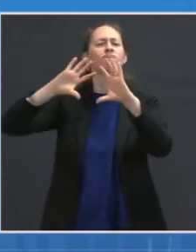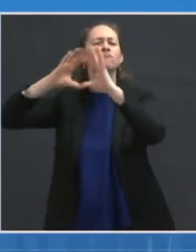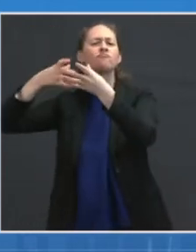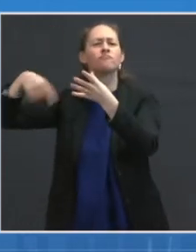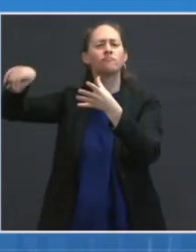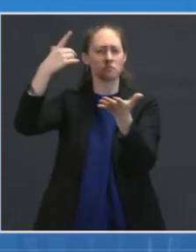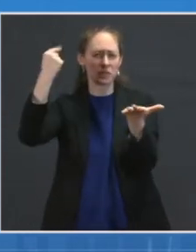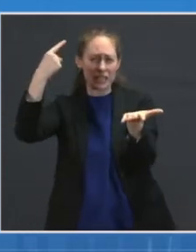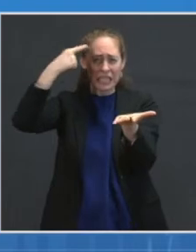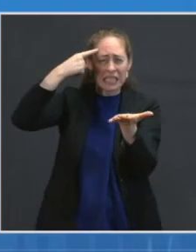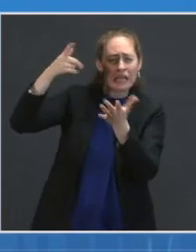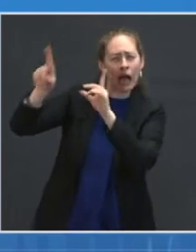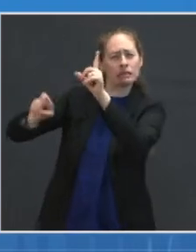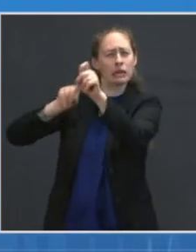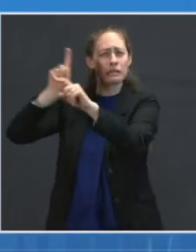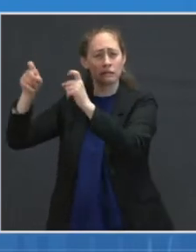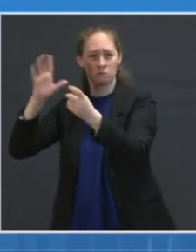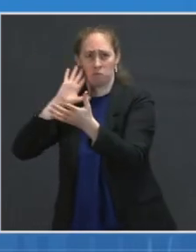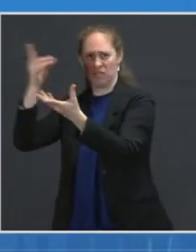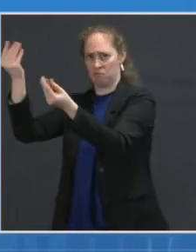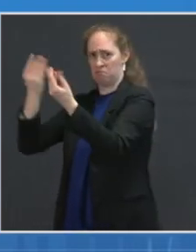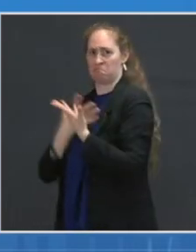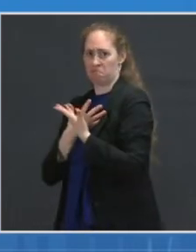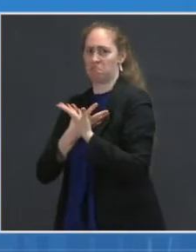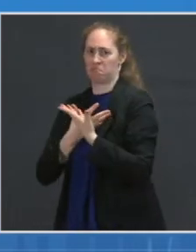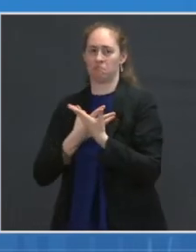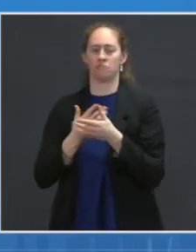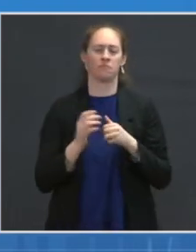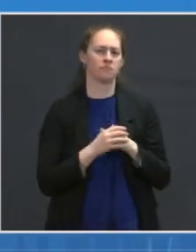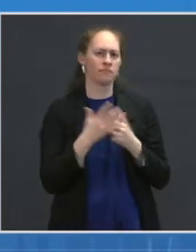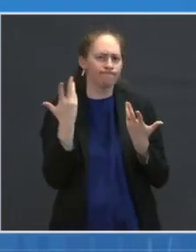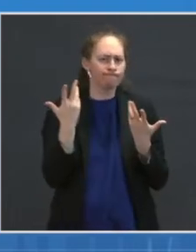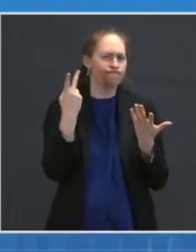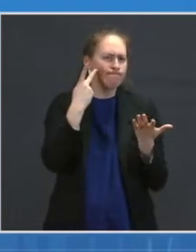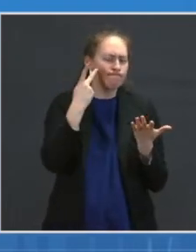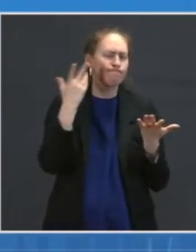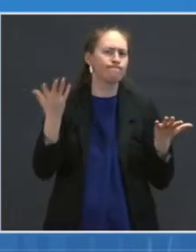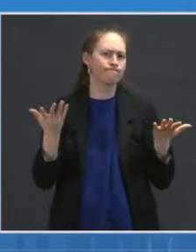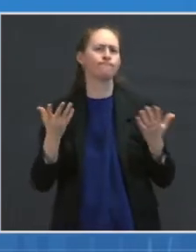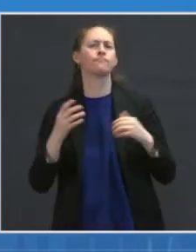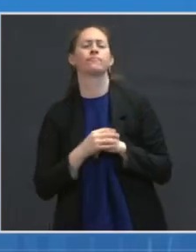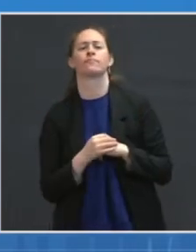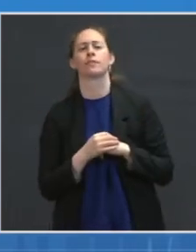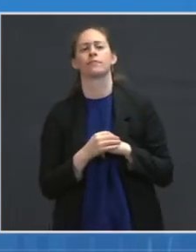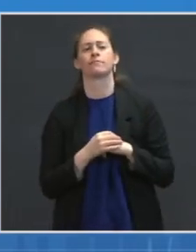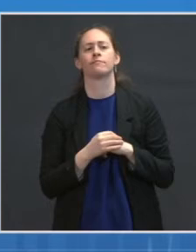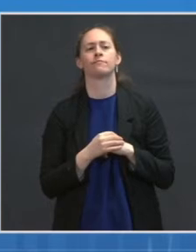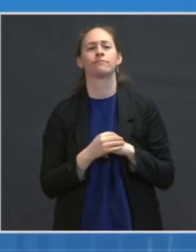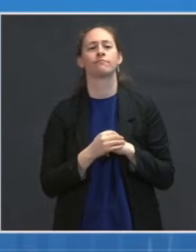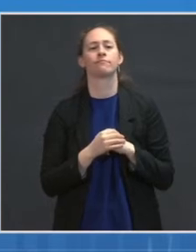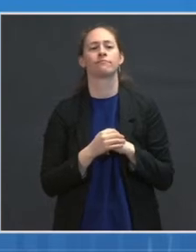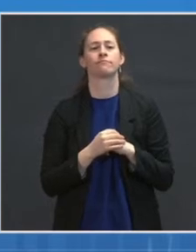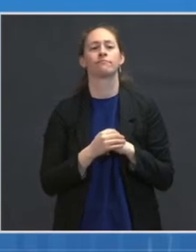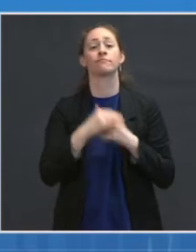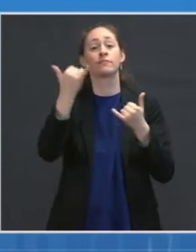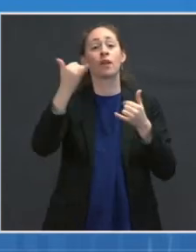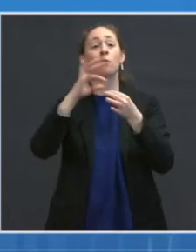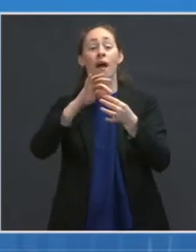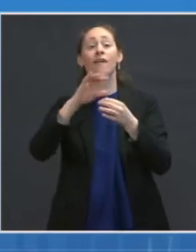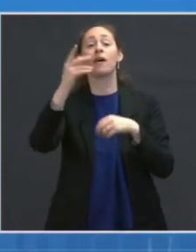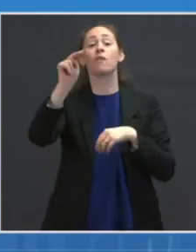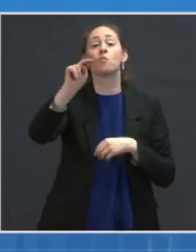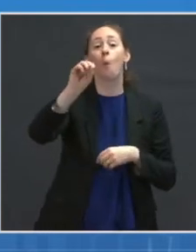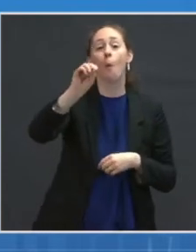soon. With regard to the AstraZeneca and the Novavax, those trials are both fully enrolled.